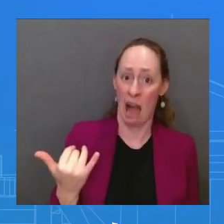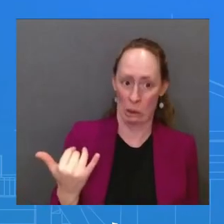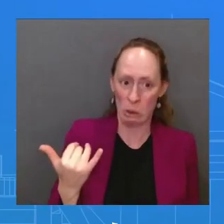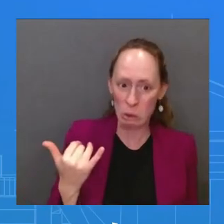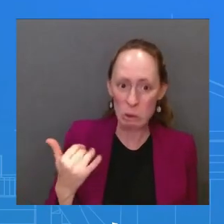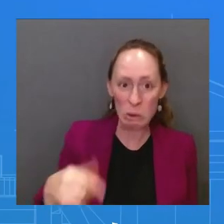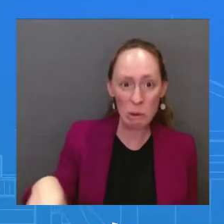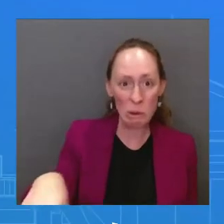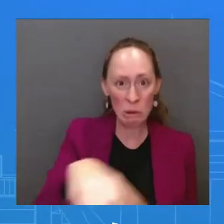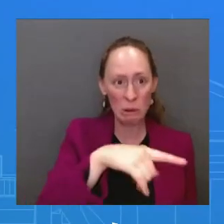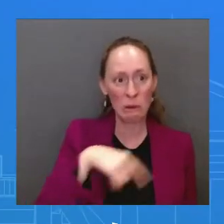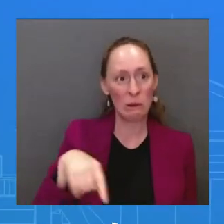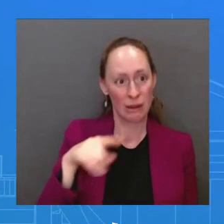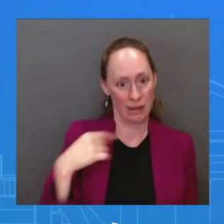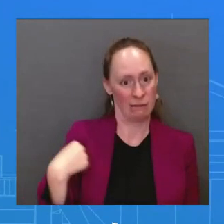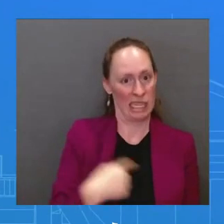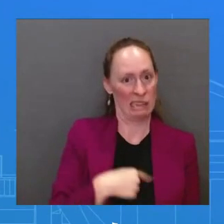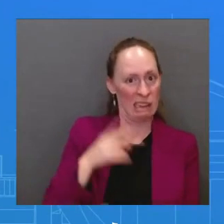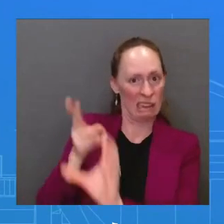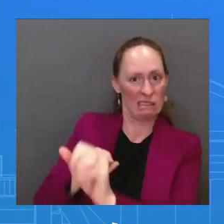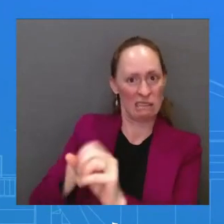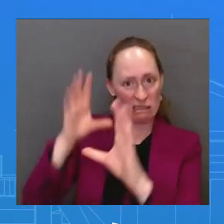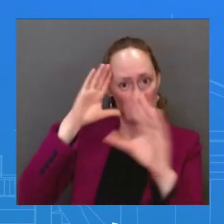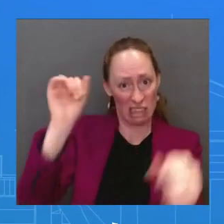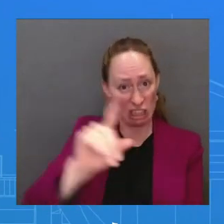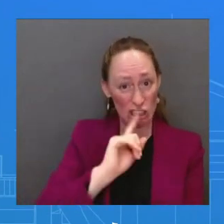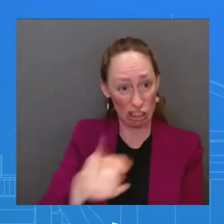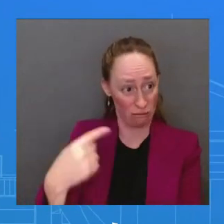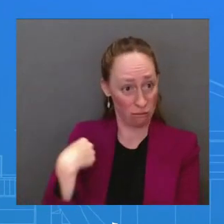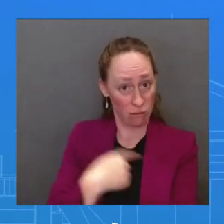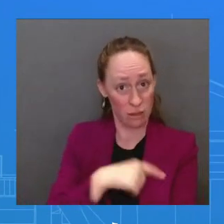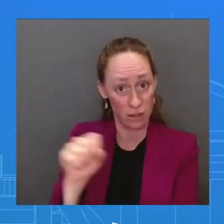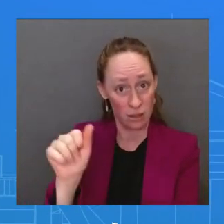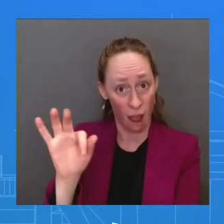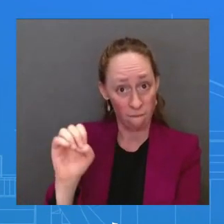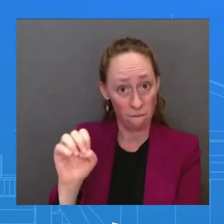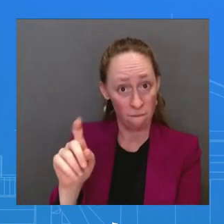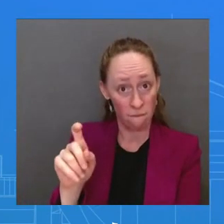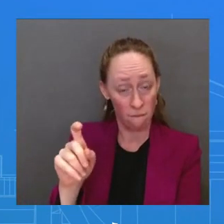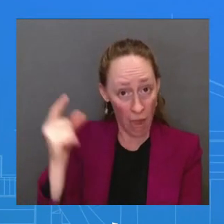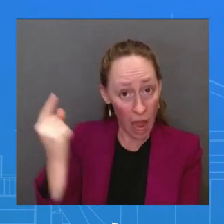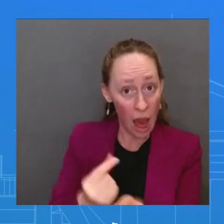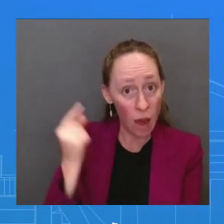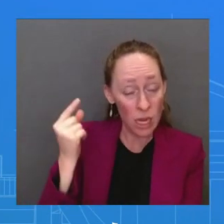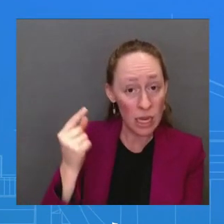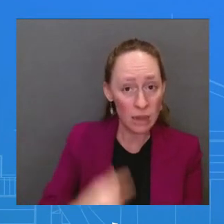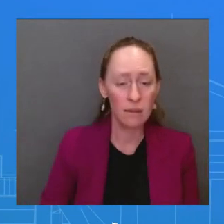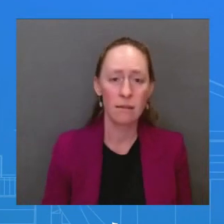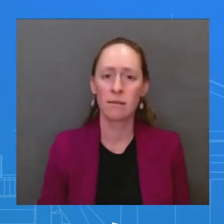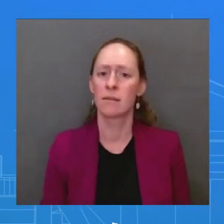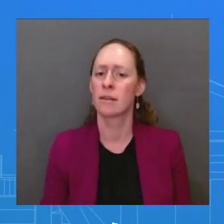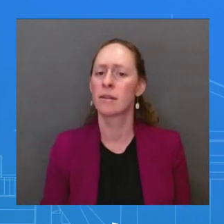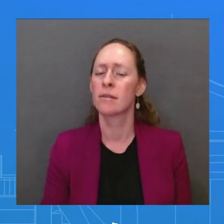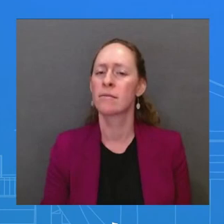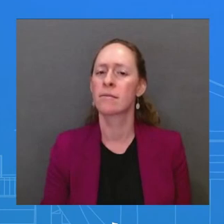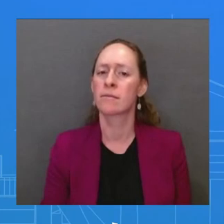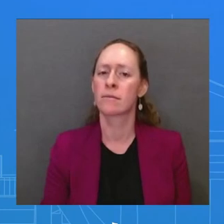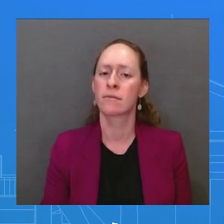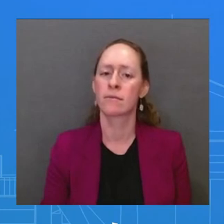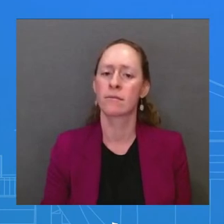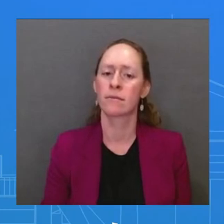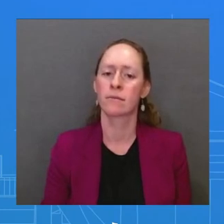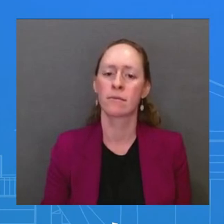trip? MR. Well, first of all, the ability of the American press traveling with President Biden to be able to go to the